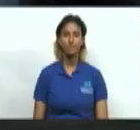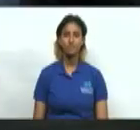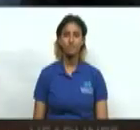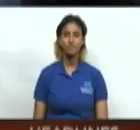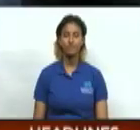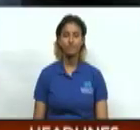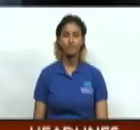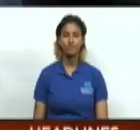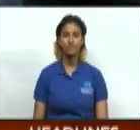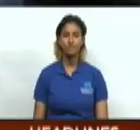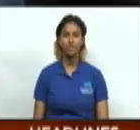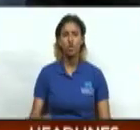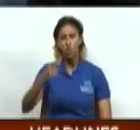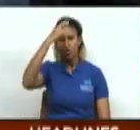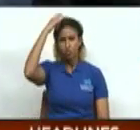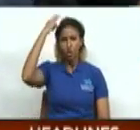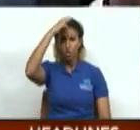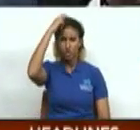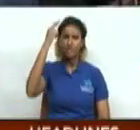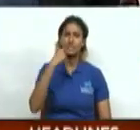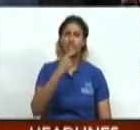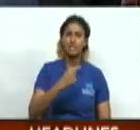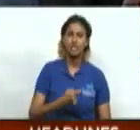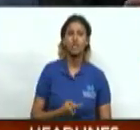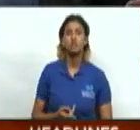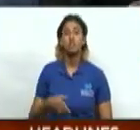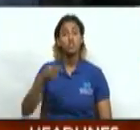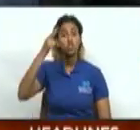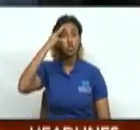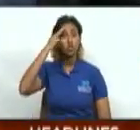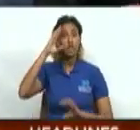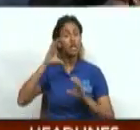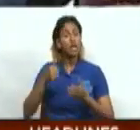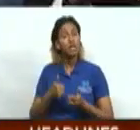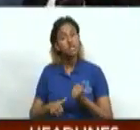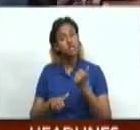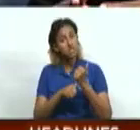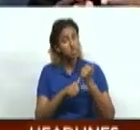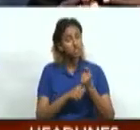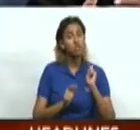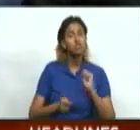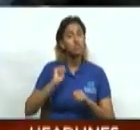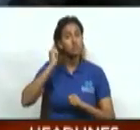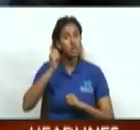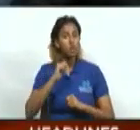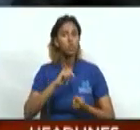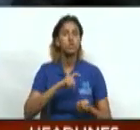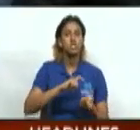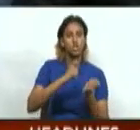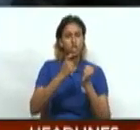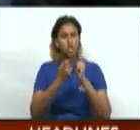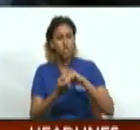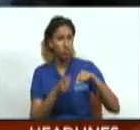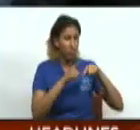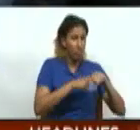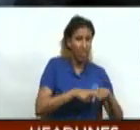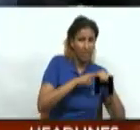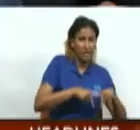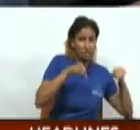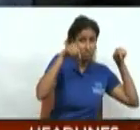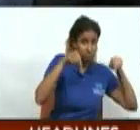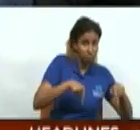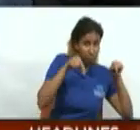Welcome back. Prime Minister Dr. Keith Rowley says Saudi Arabia can assist in not only TNT's energy transition, but also its economic